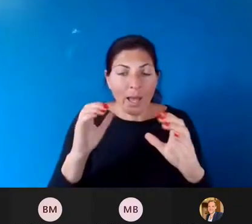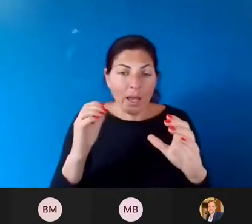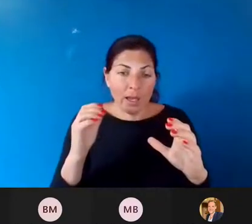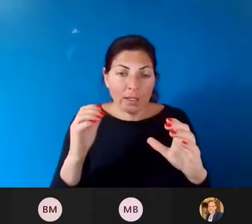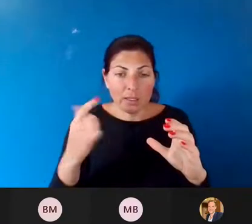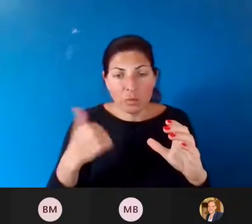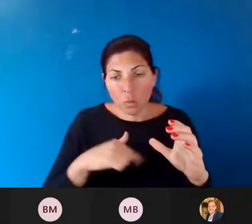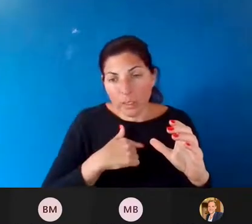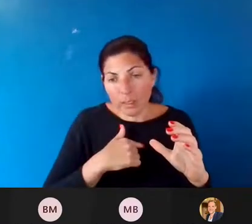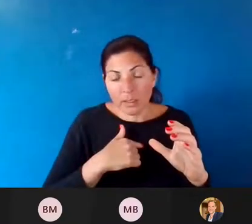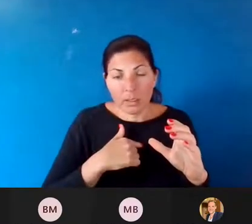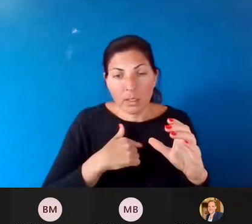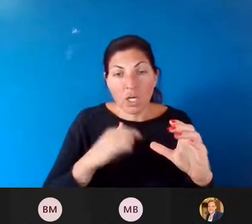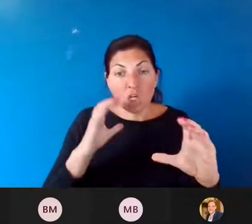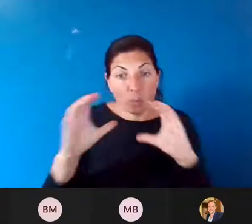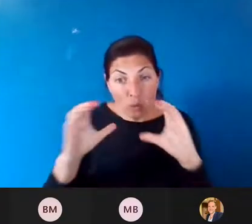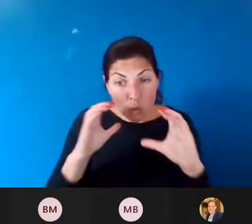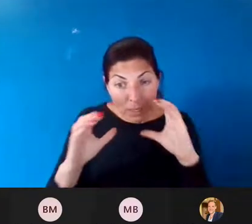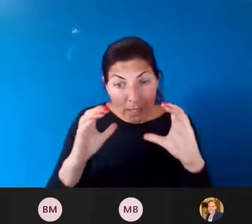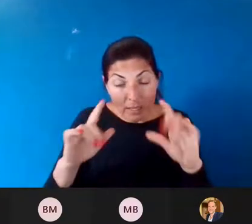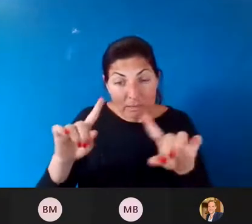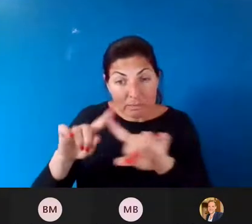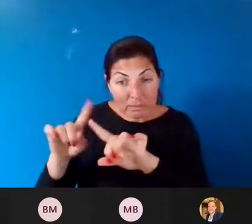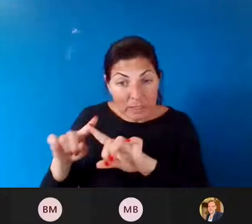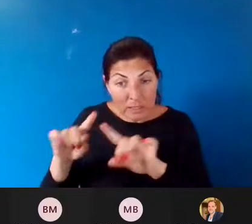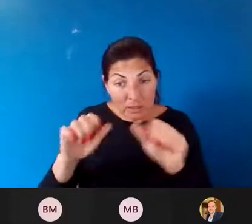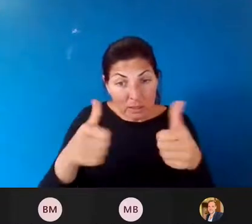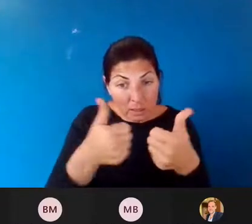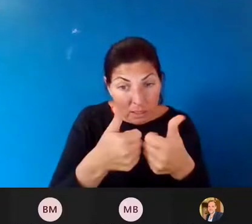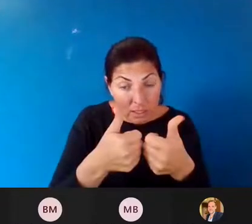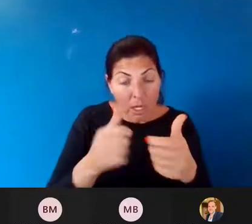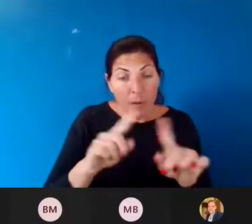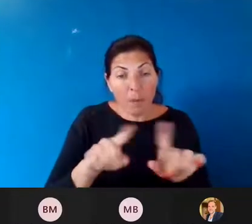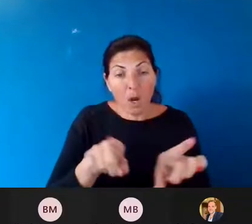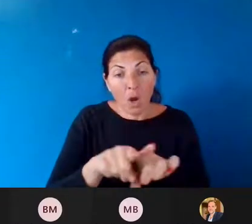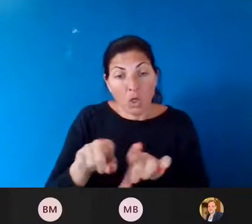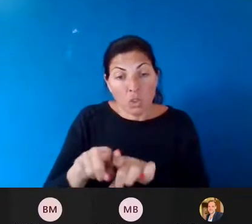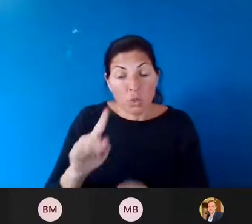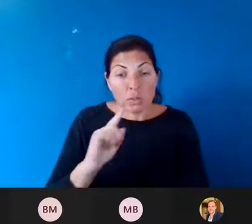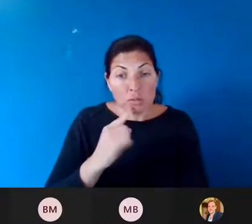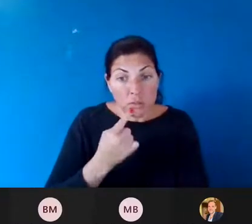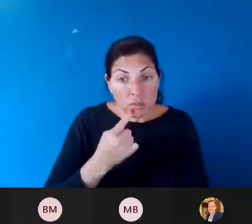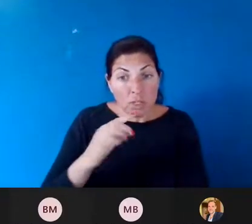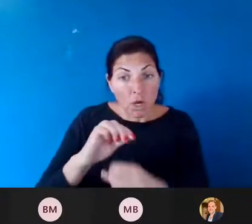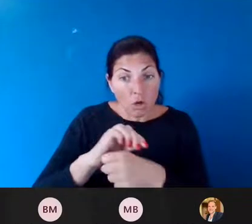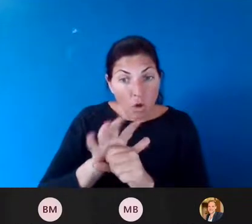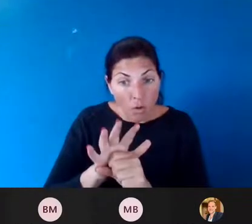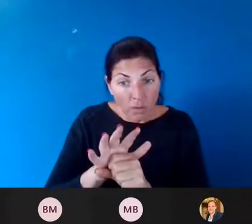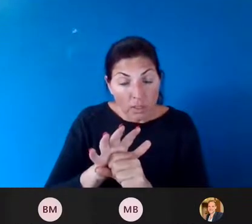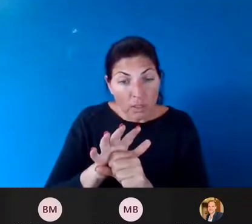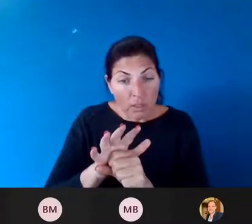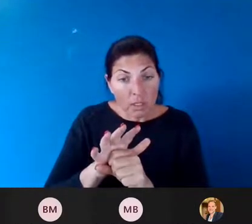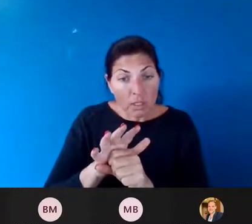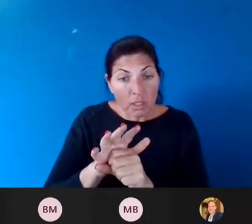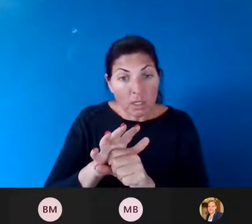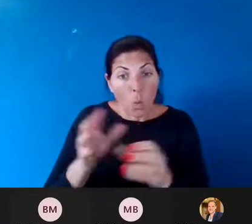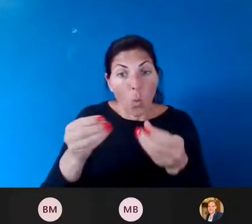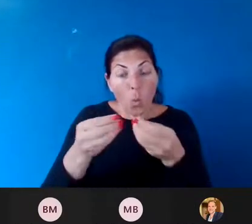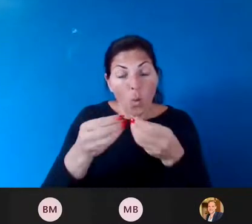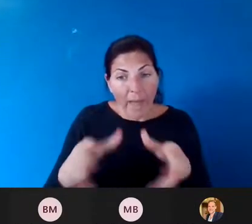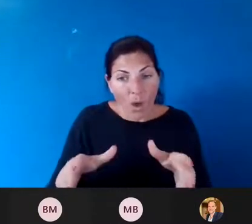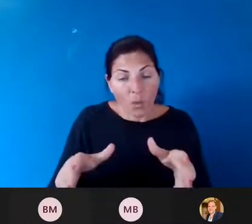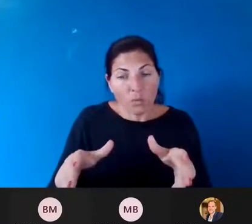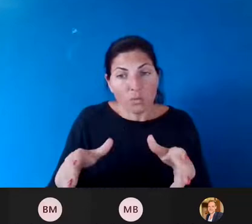obviously, the challenges and the severity of, you COVID-19, but also not alienate